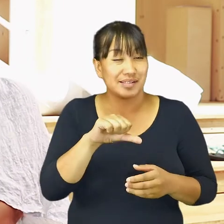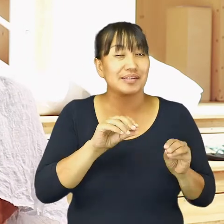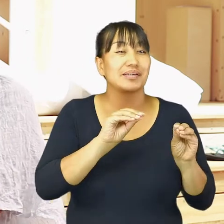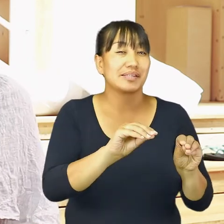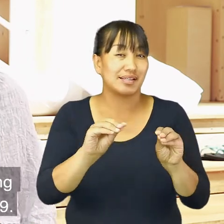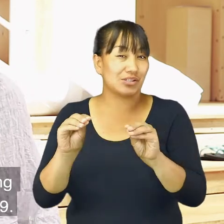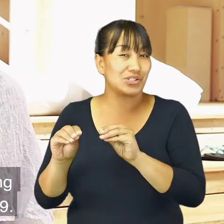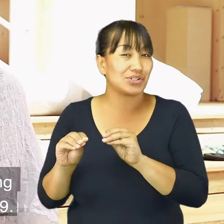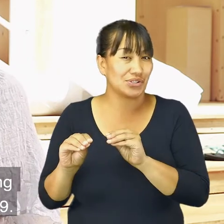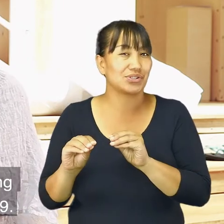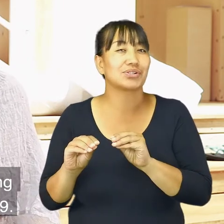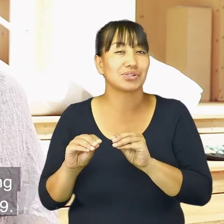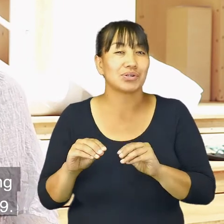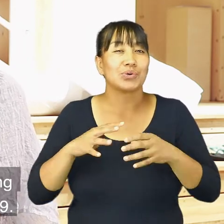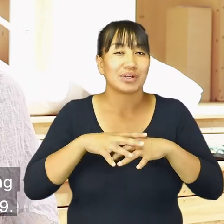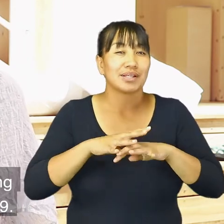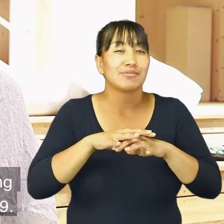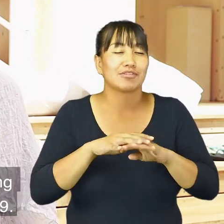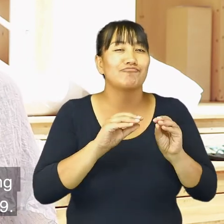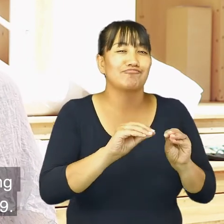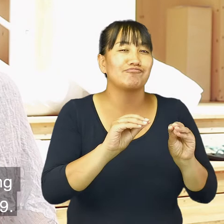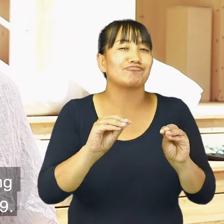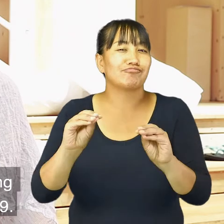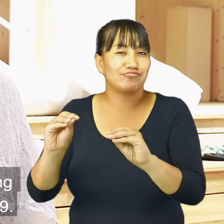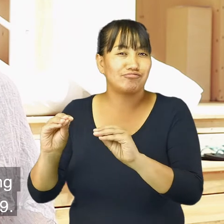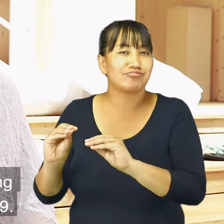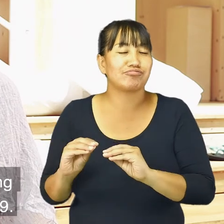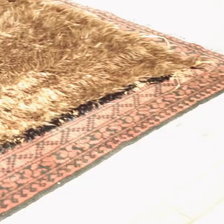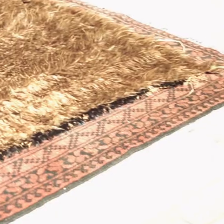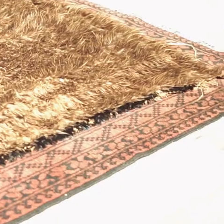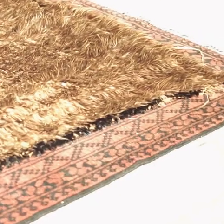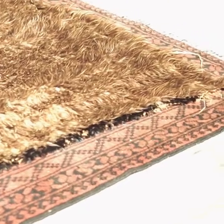And have been teaching weaving since I was 19.